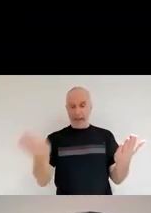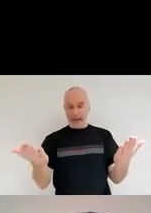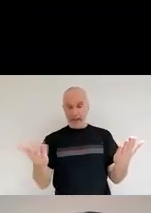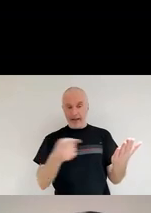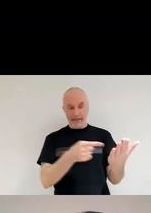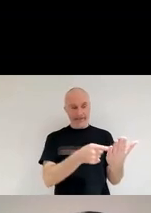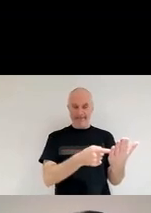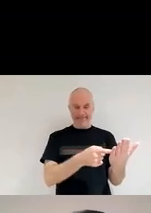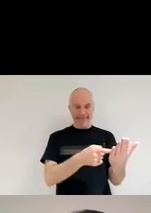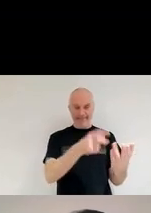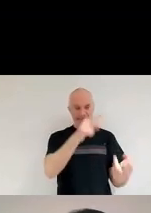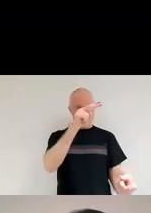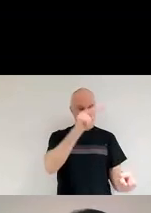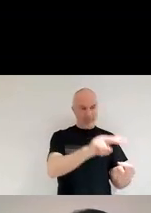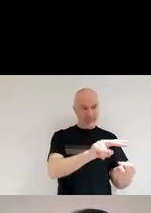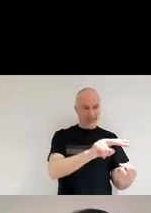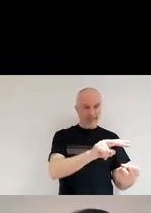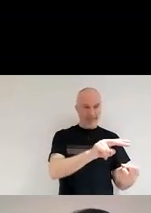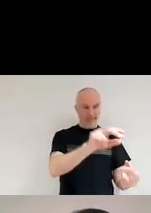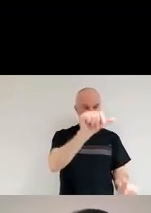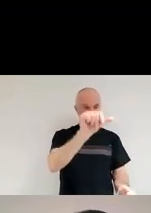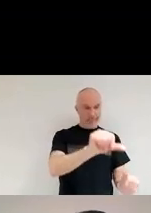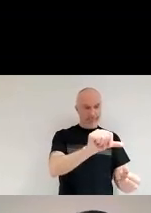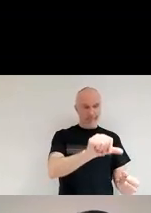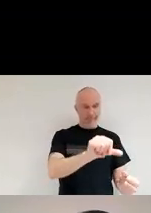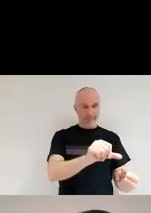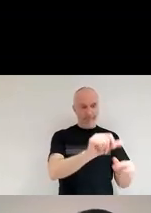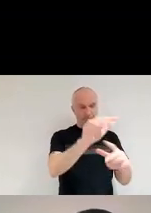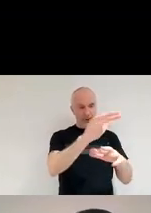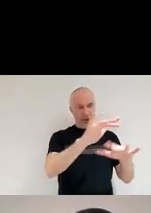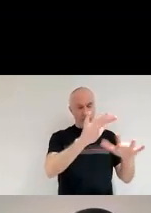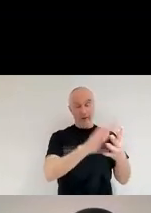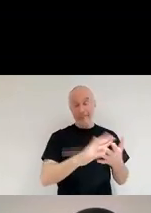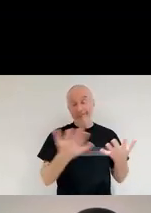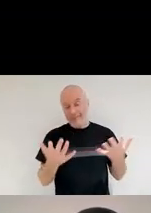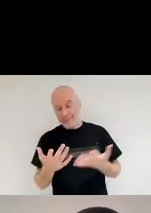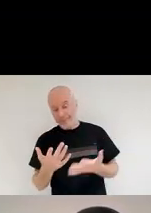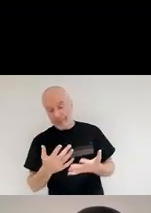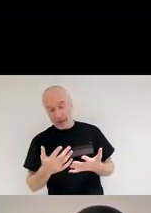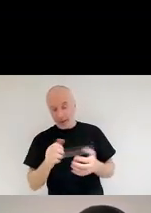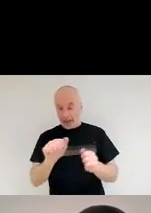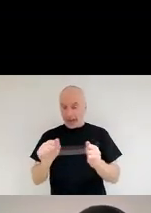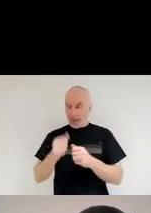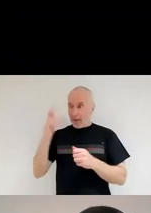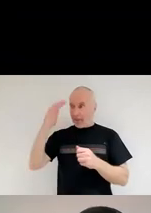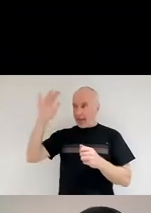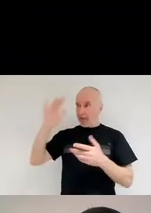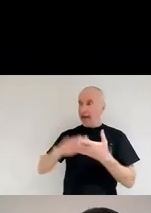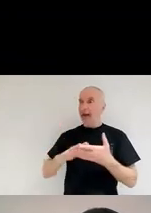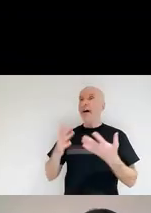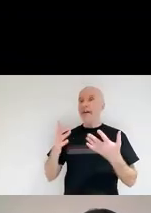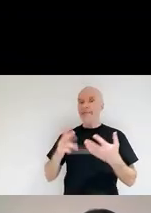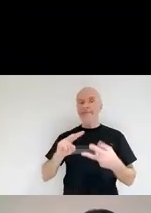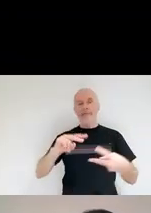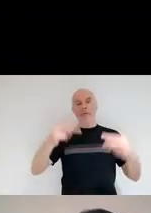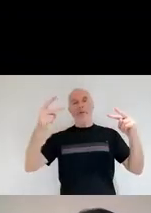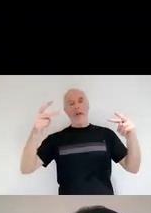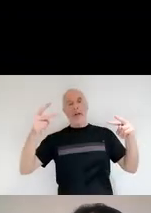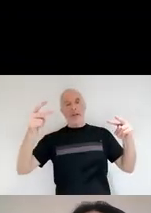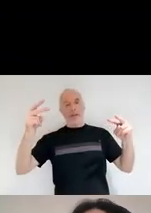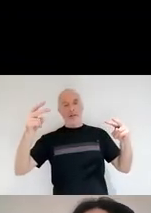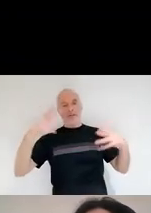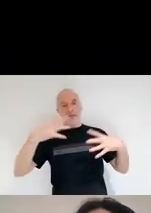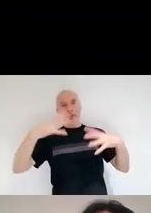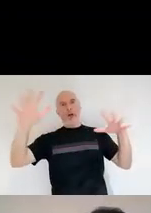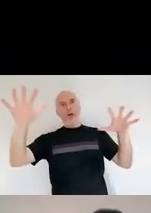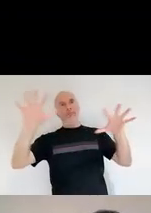So that's really confirmed our fear that this reverse shock is kind of destroying most of what we were left. And then if